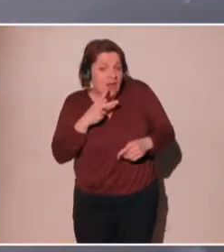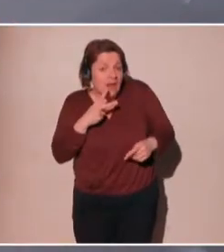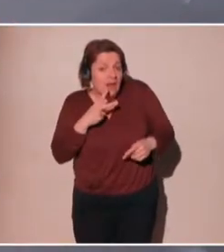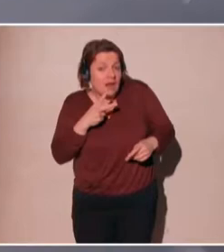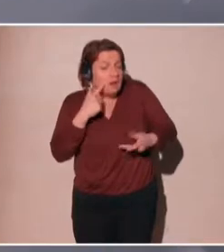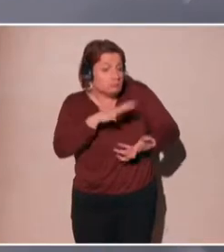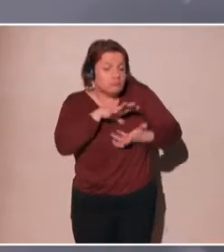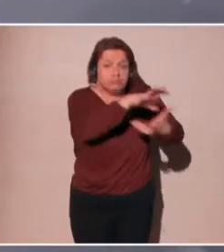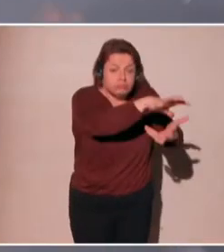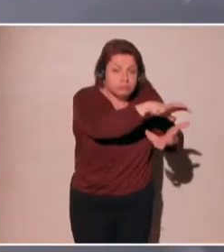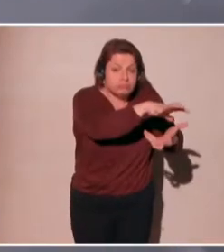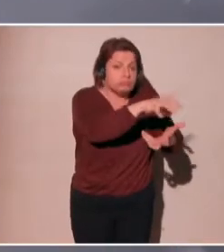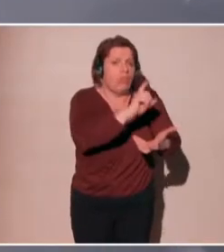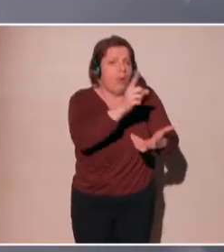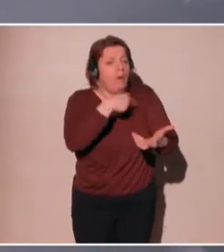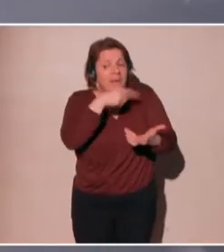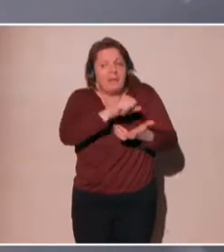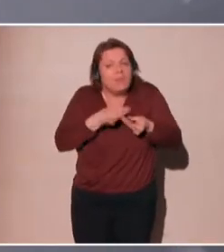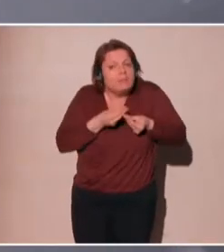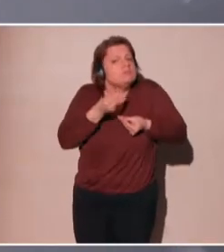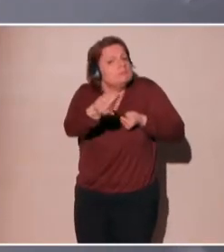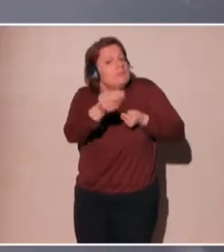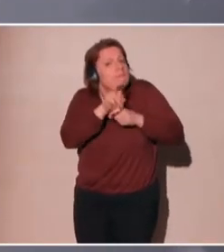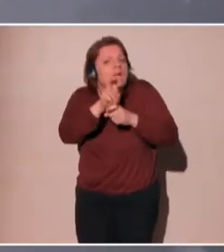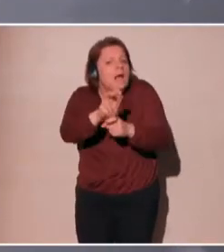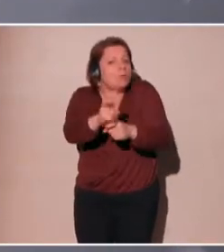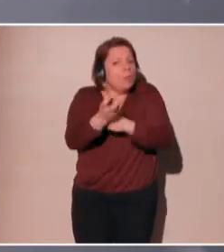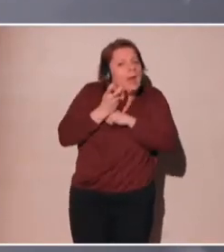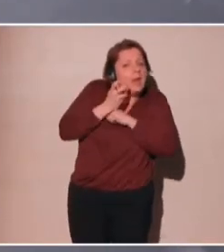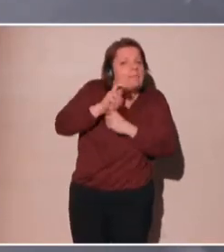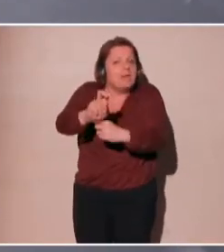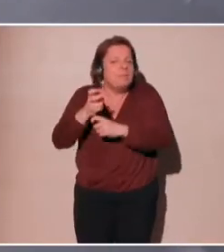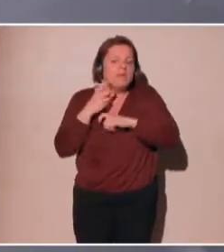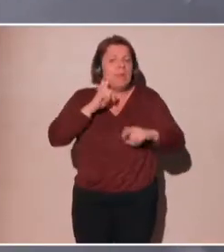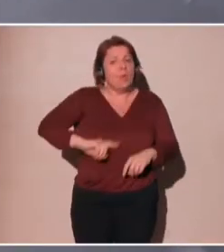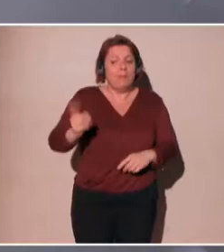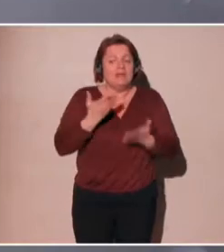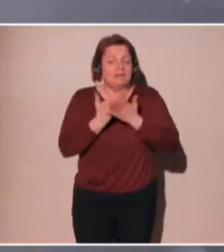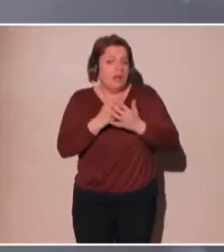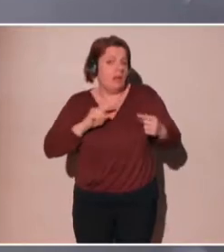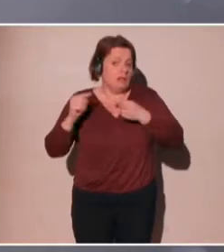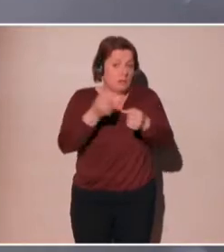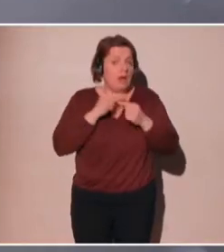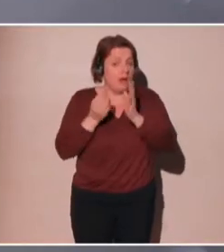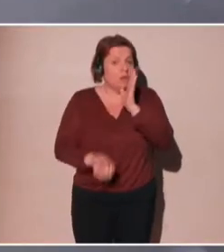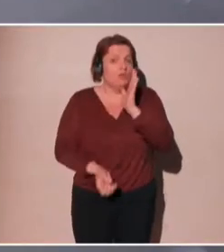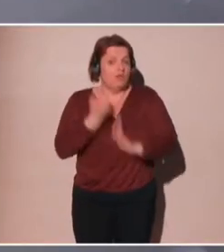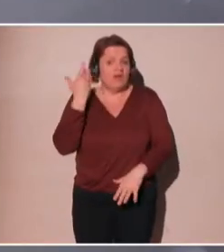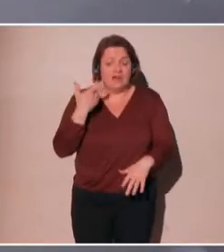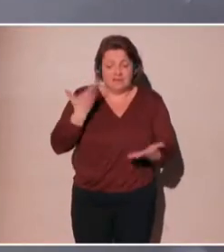So you shouldn't lose your property rights, individual property rights, but you could share it. So all of this